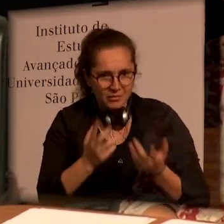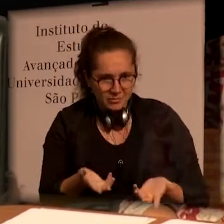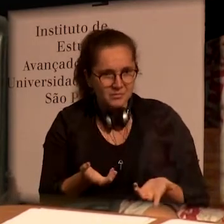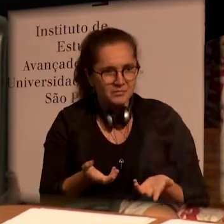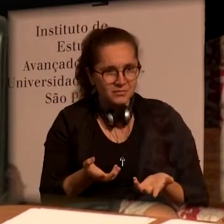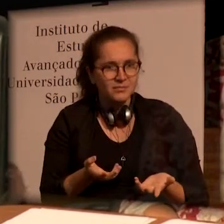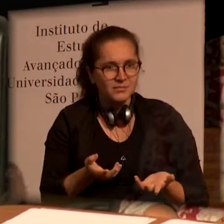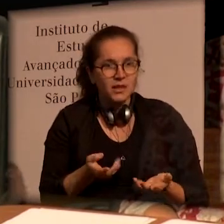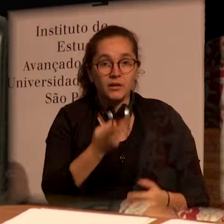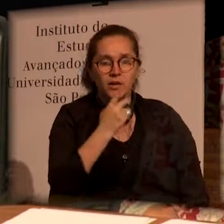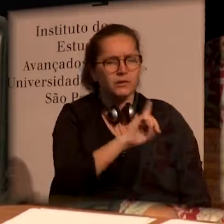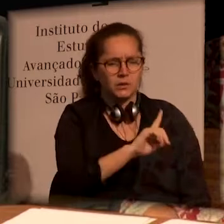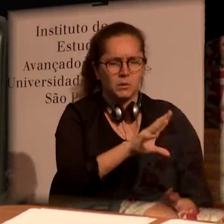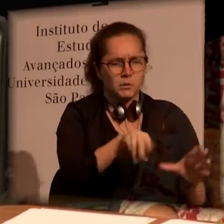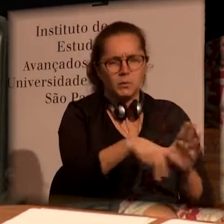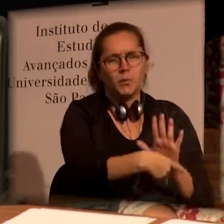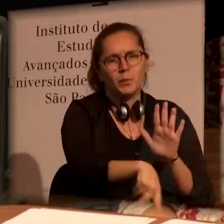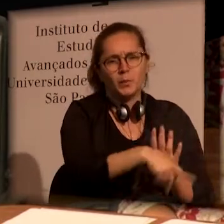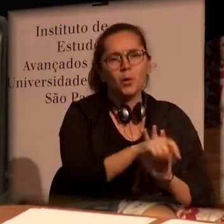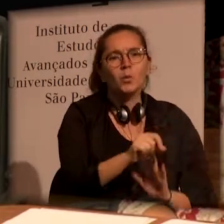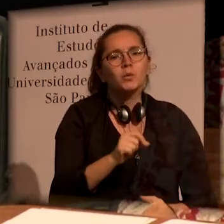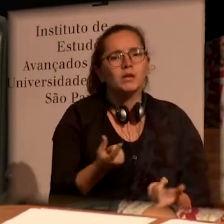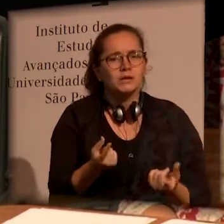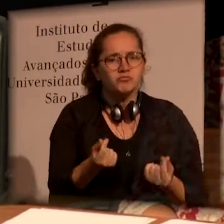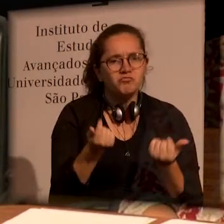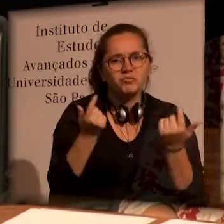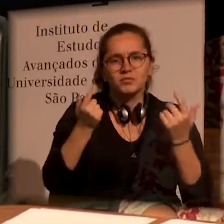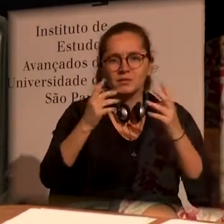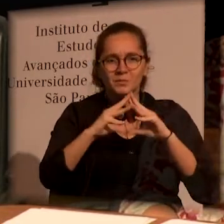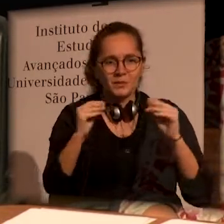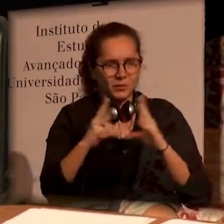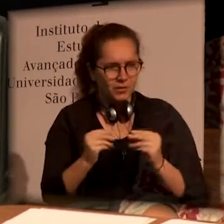package, in the spiritual problem package.